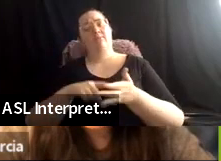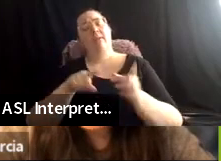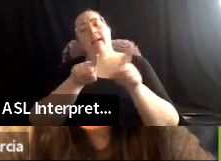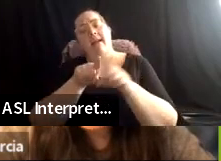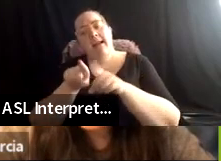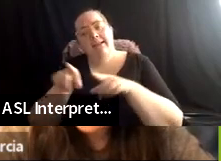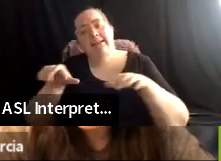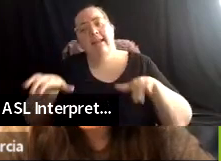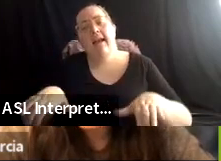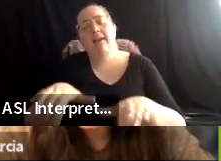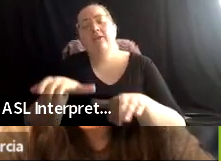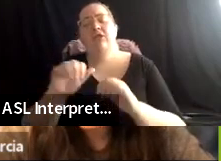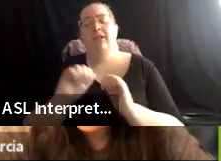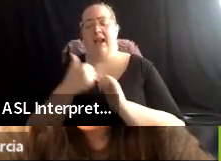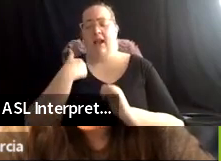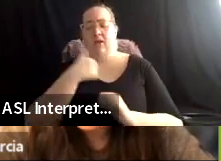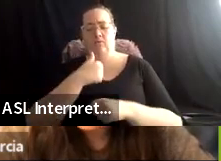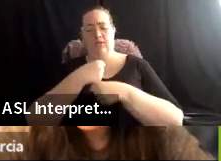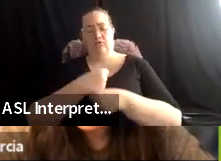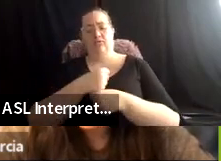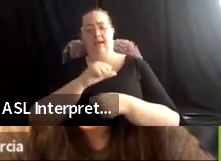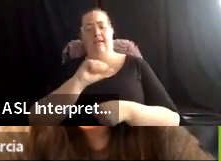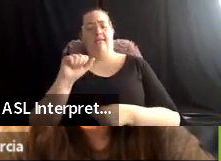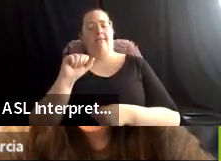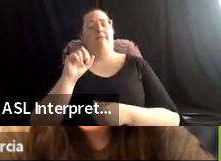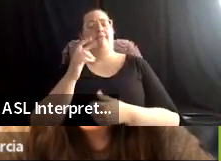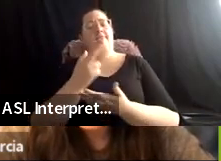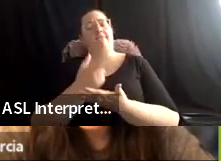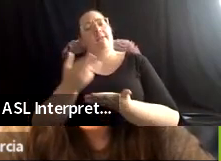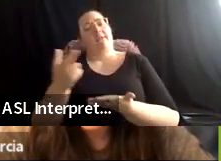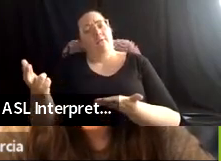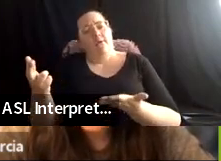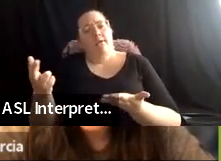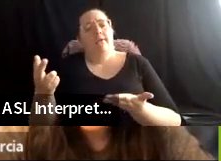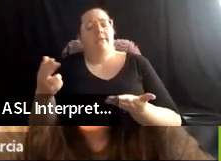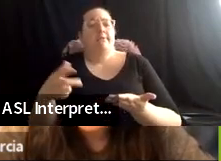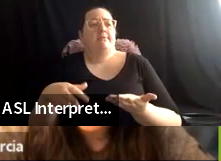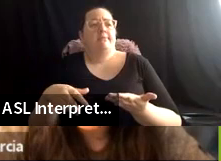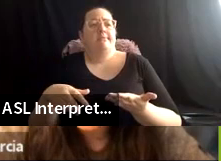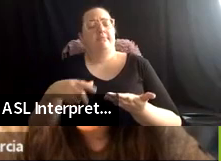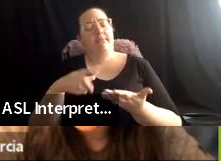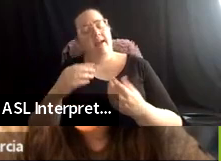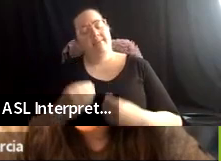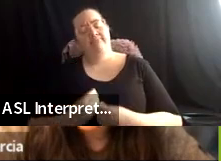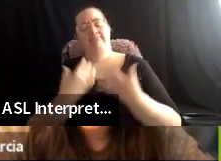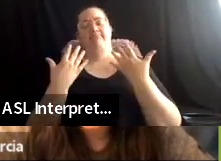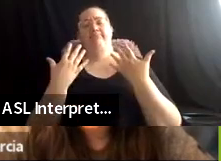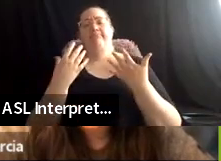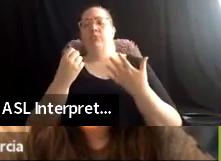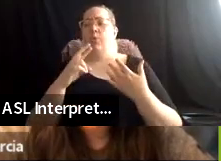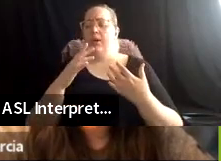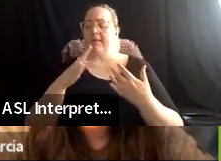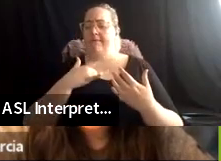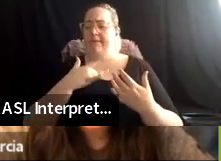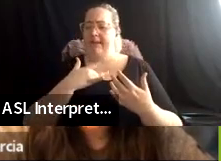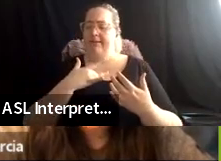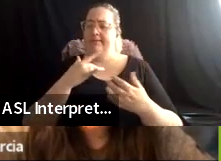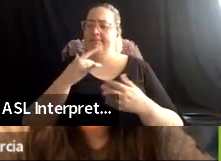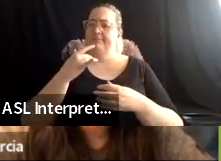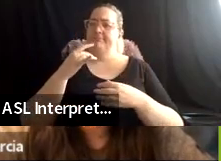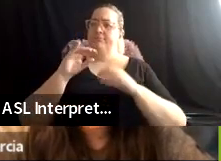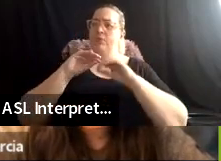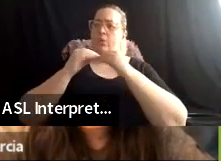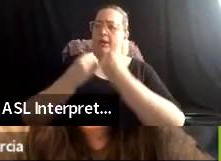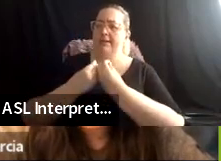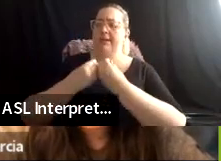and how can we create a resource that, um, that, um, inspires or compels institutions and organizations